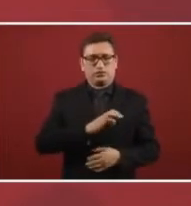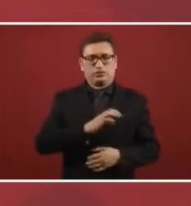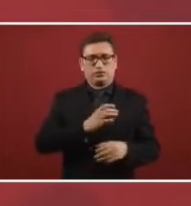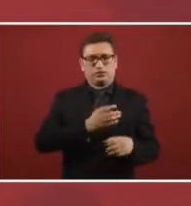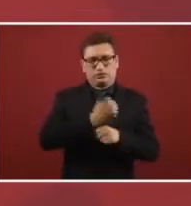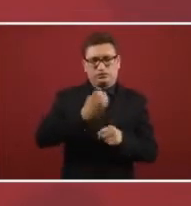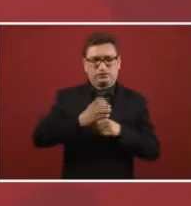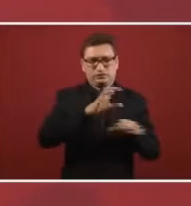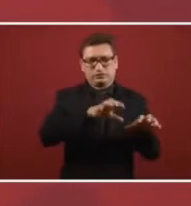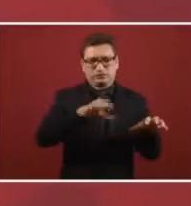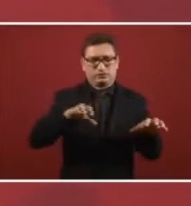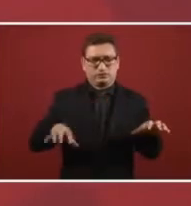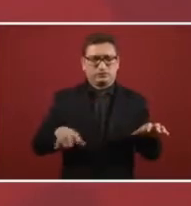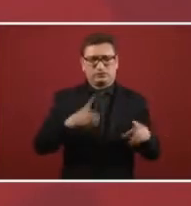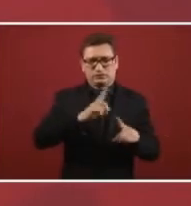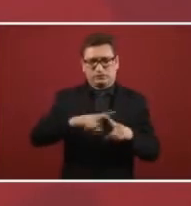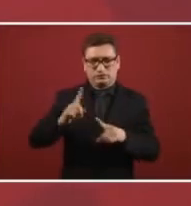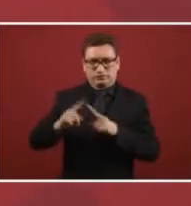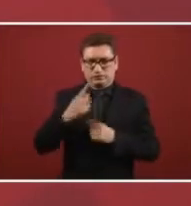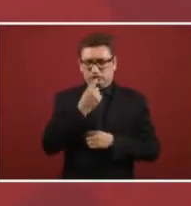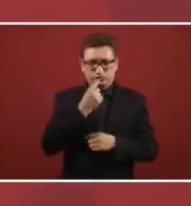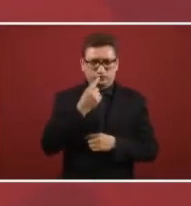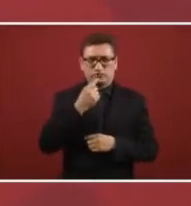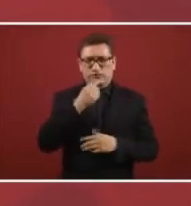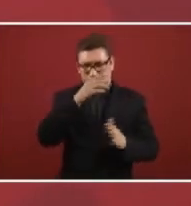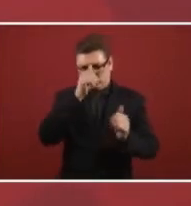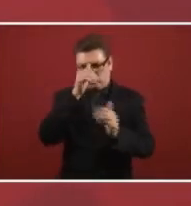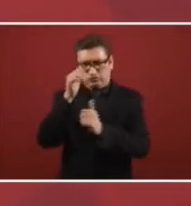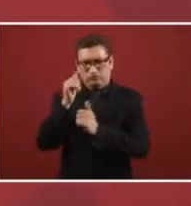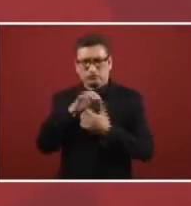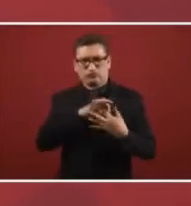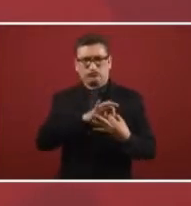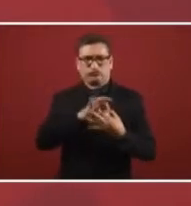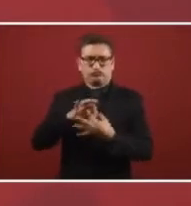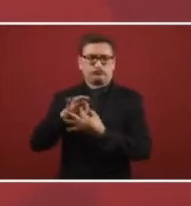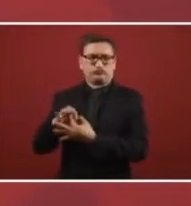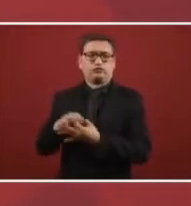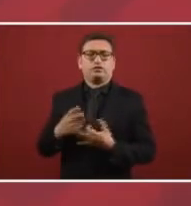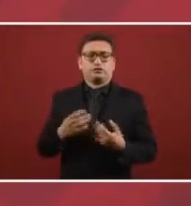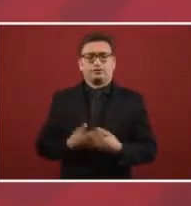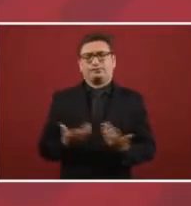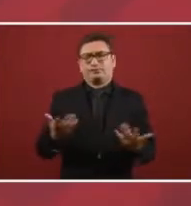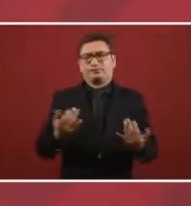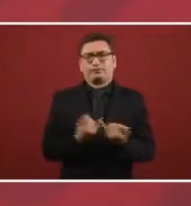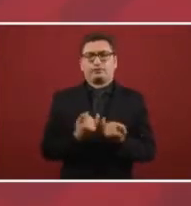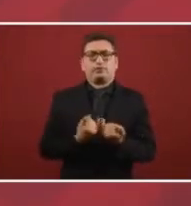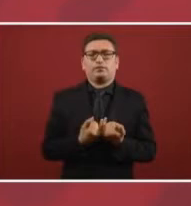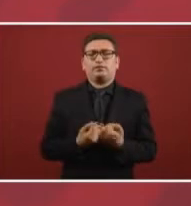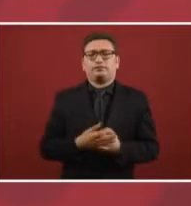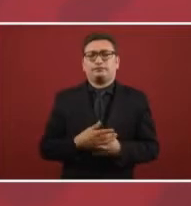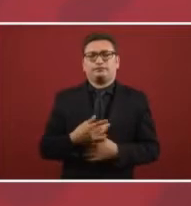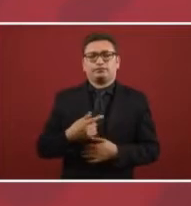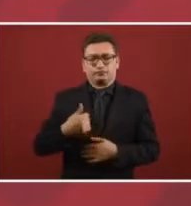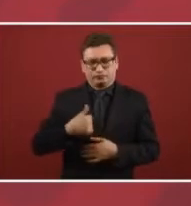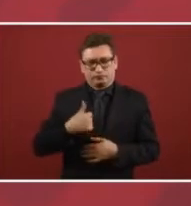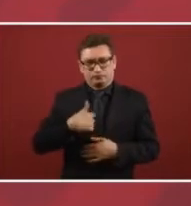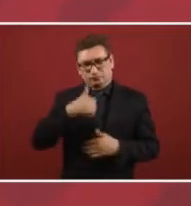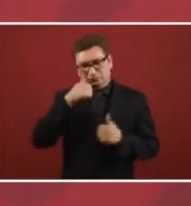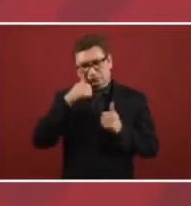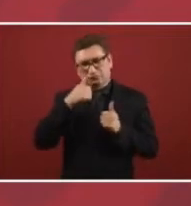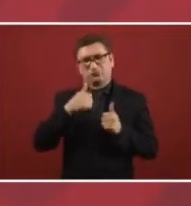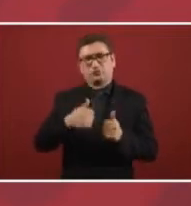state police, in agreement with the states. And I am giving attention